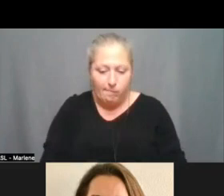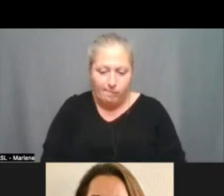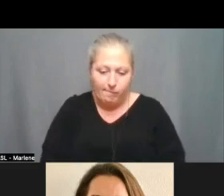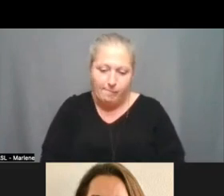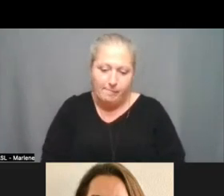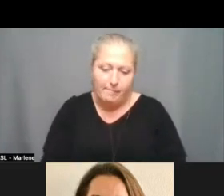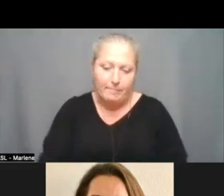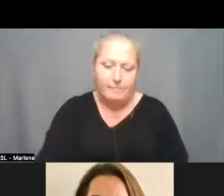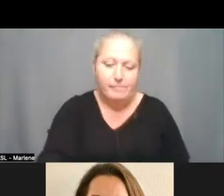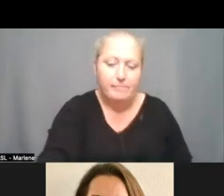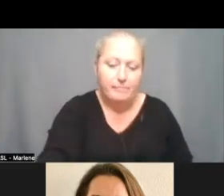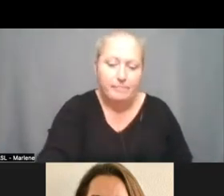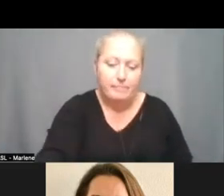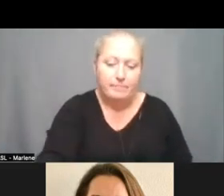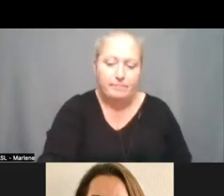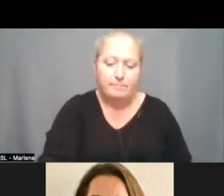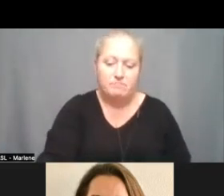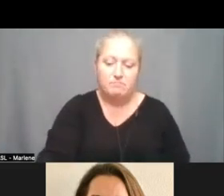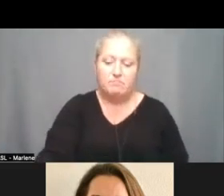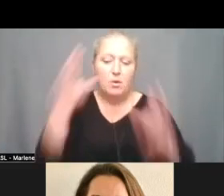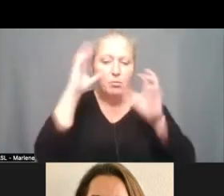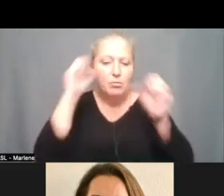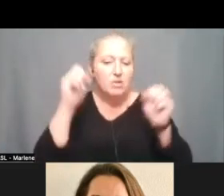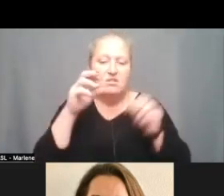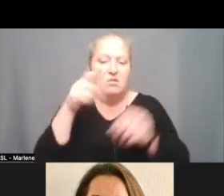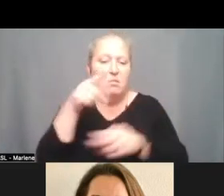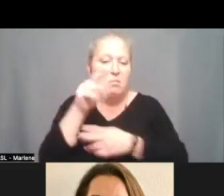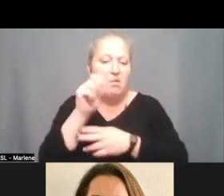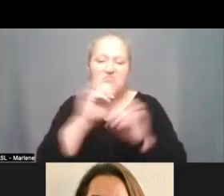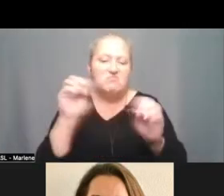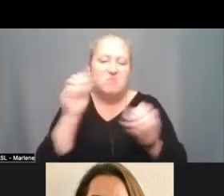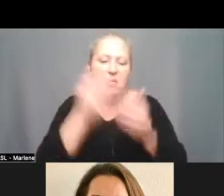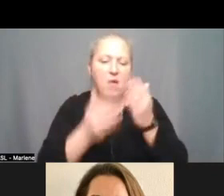Okay, President proctor we have no hands for the proposed consent agenda.